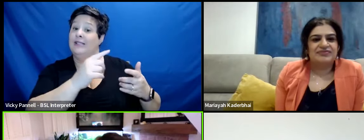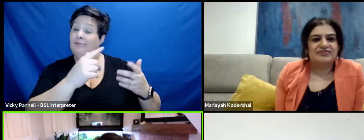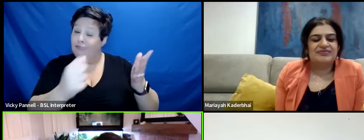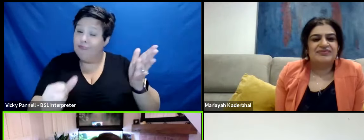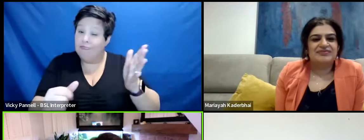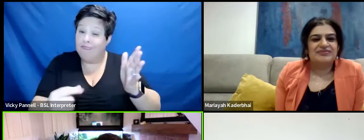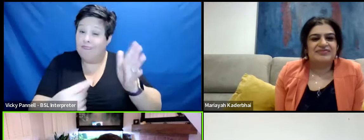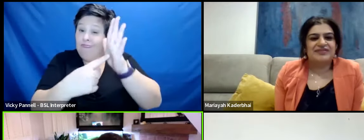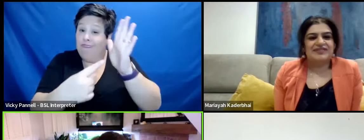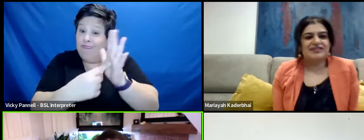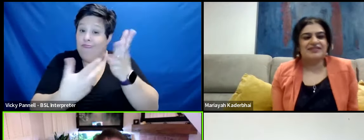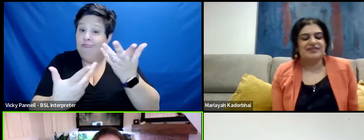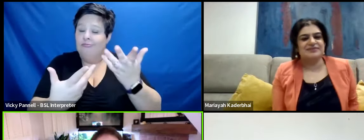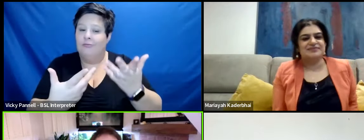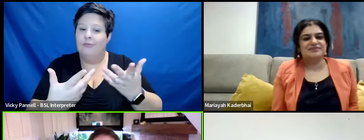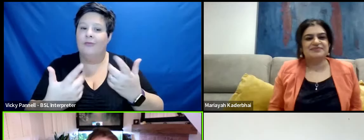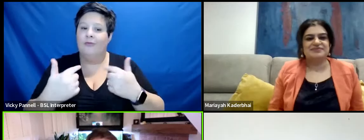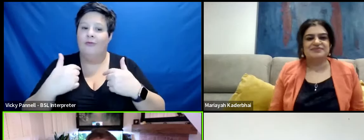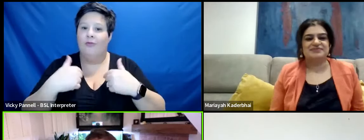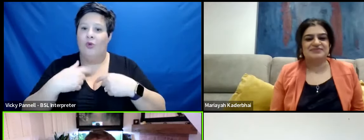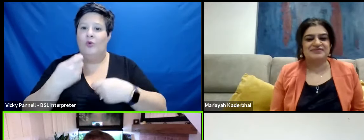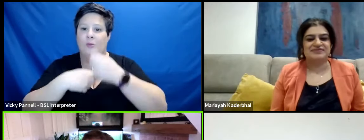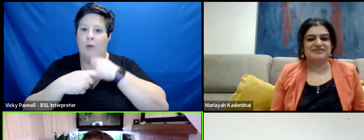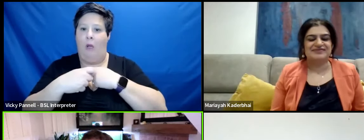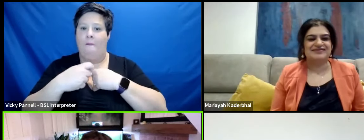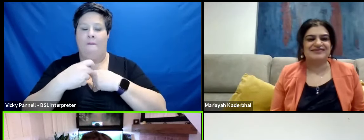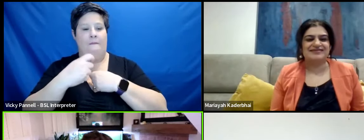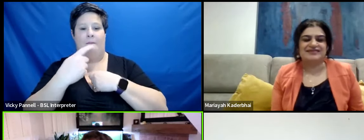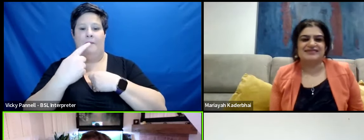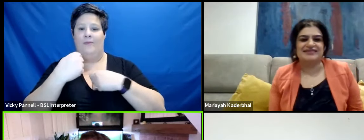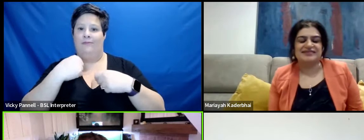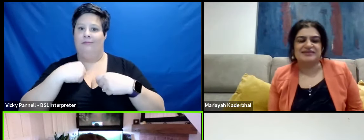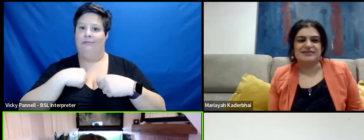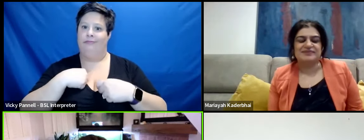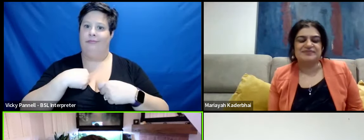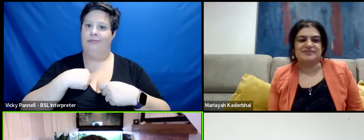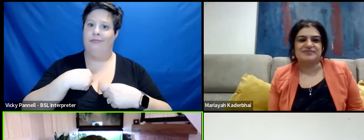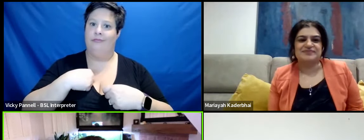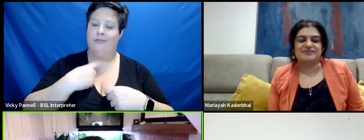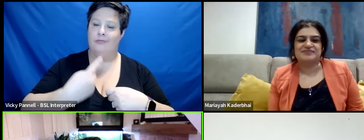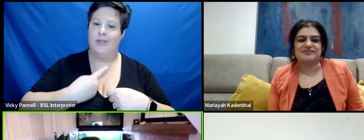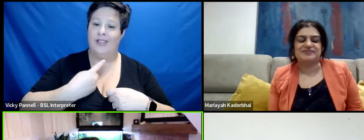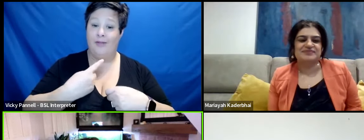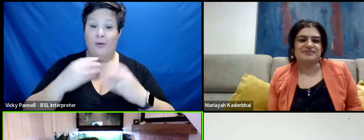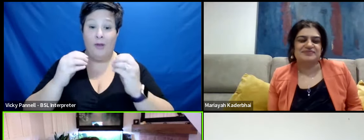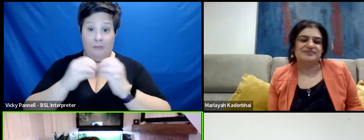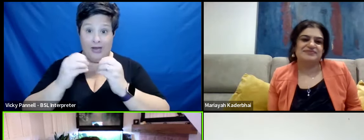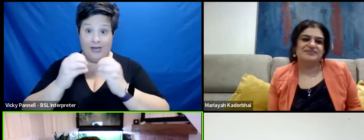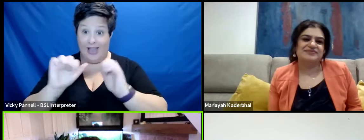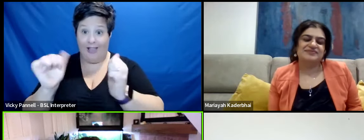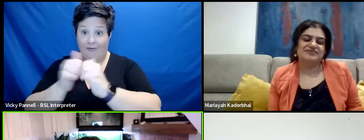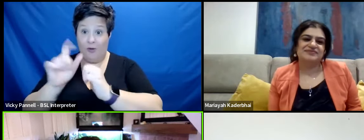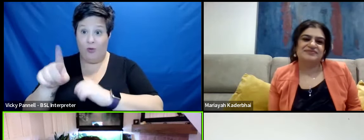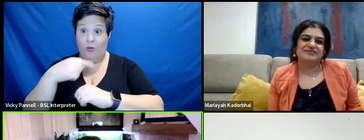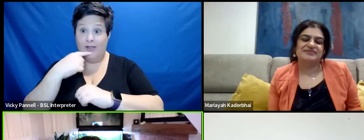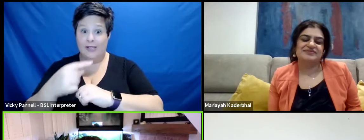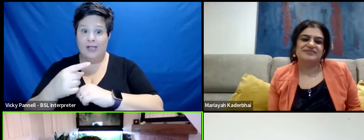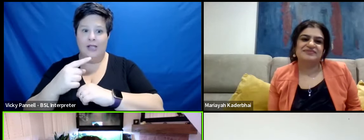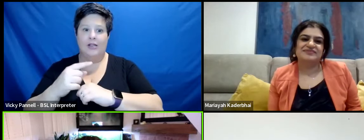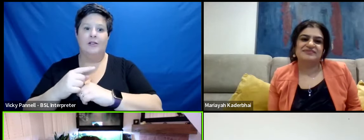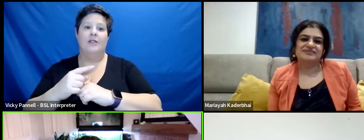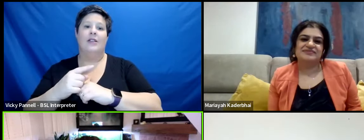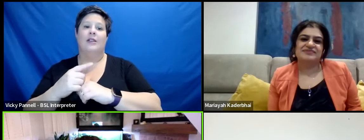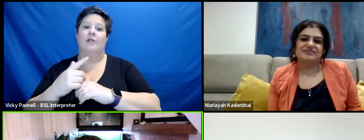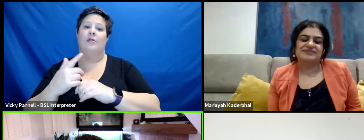in forming the man who I am today do you know what I mean it really was and hopefully what Benedict I completely agree what he was saying with that kind of it